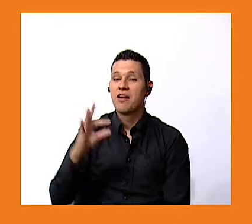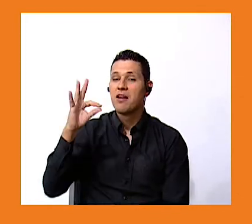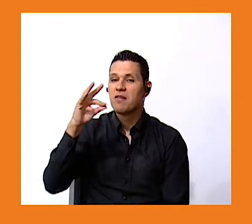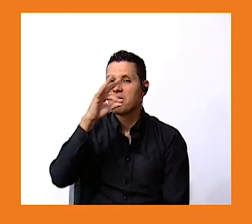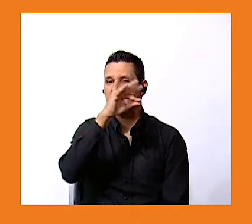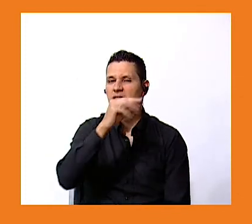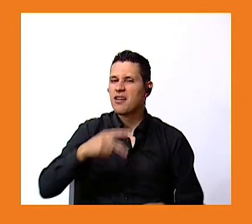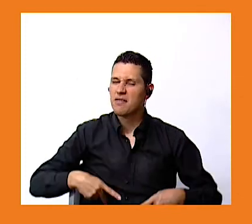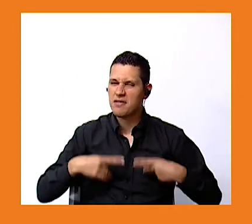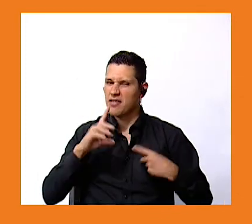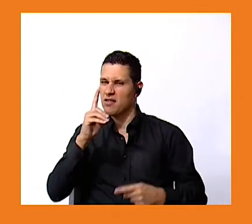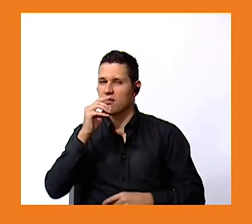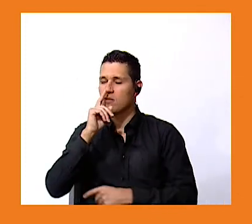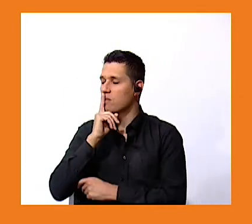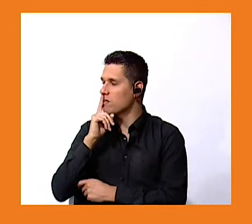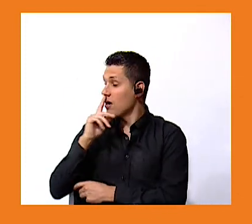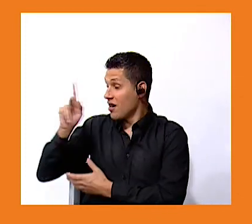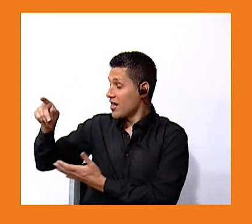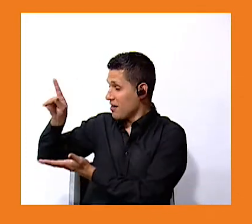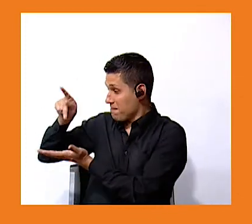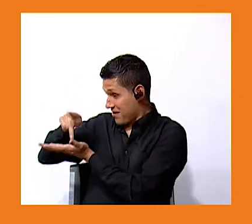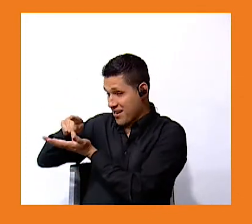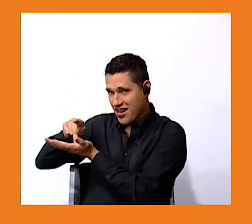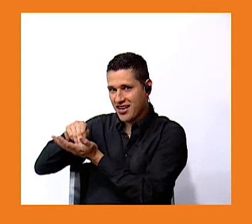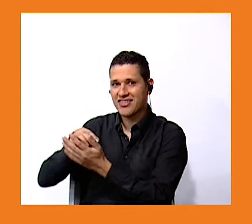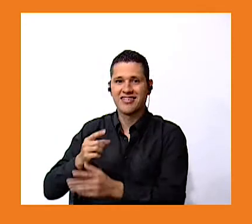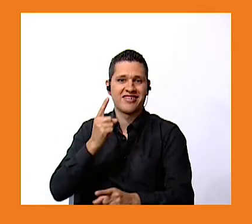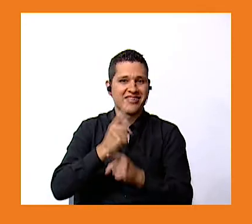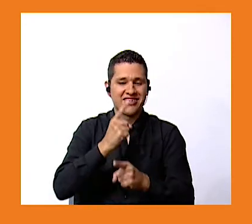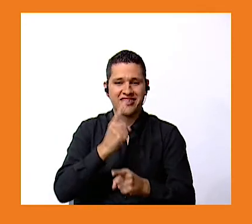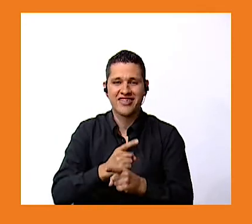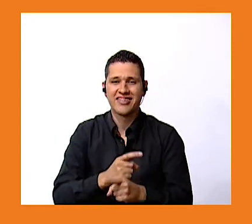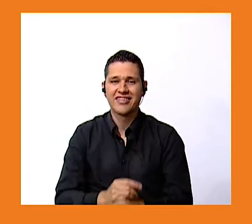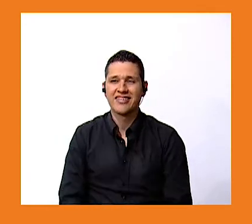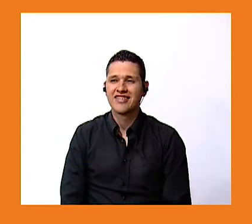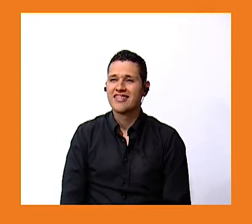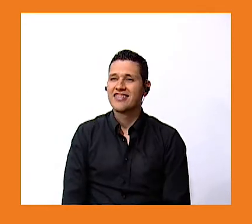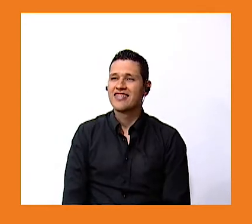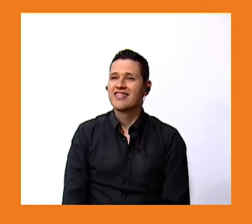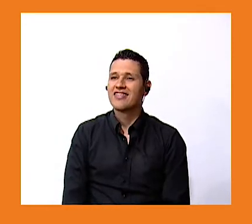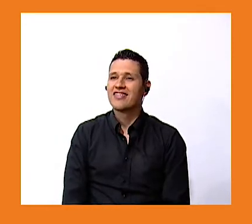do the butterfly